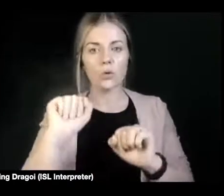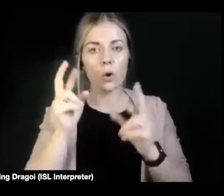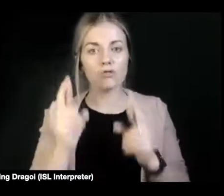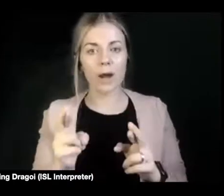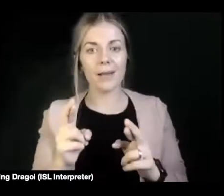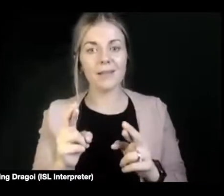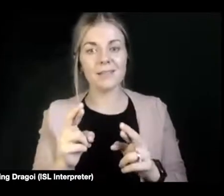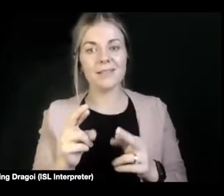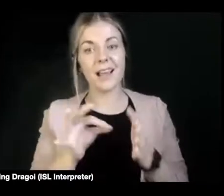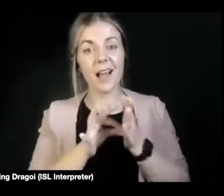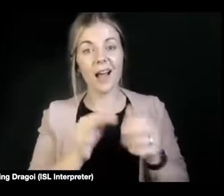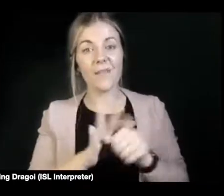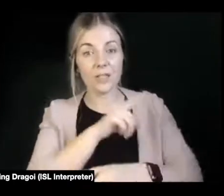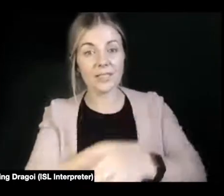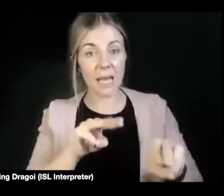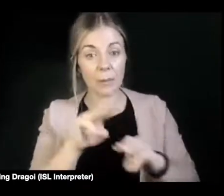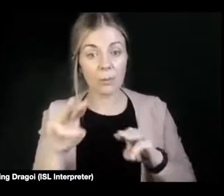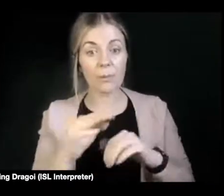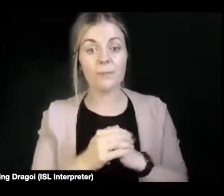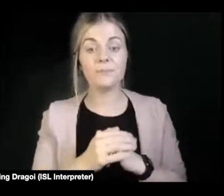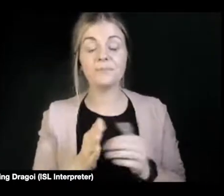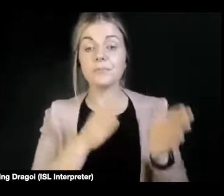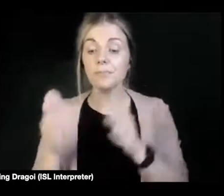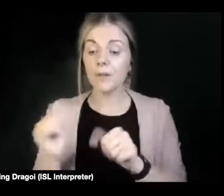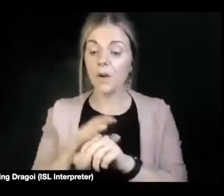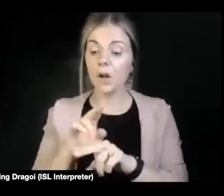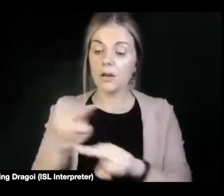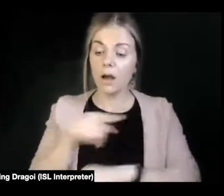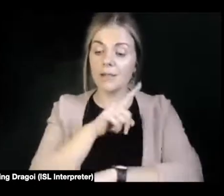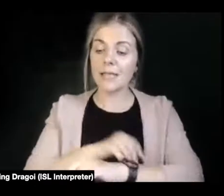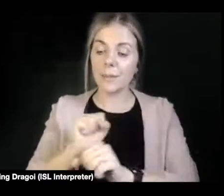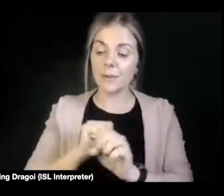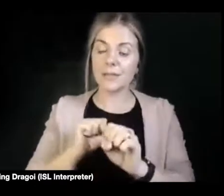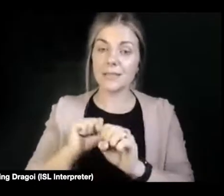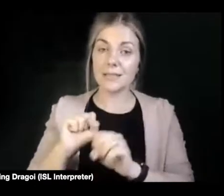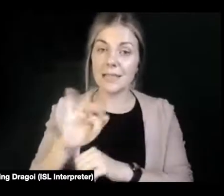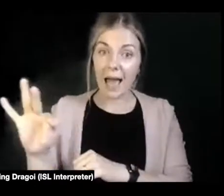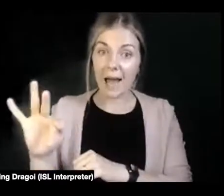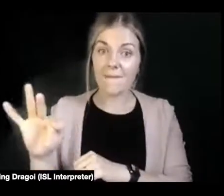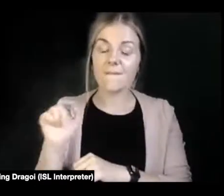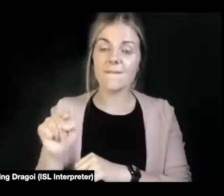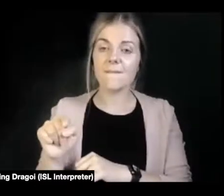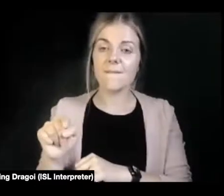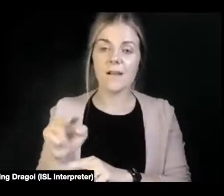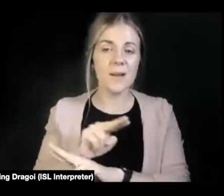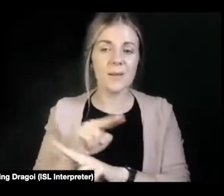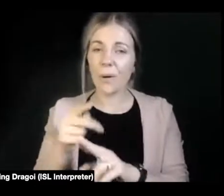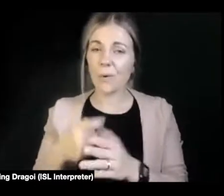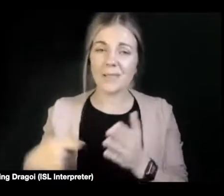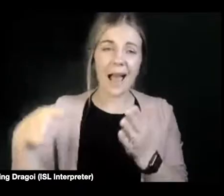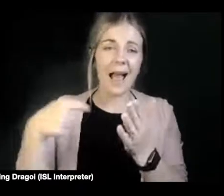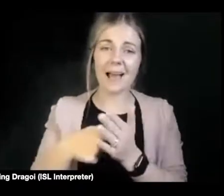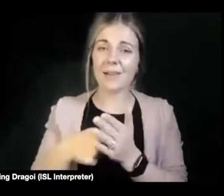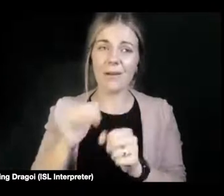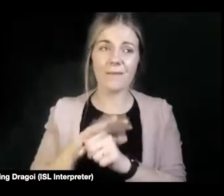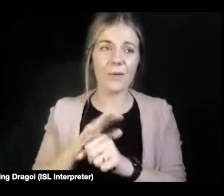staff, non-disabled staff within services, don't add to disabled people's labour of